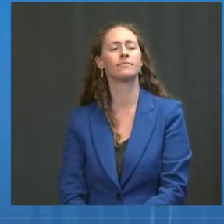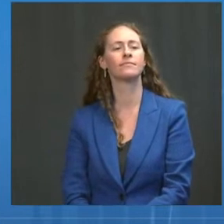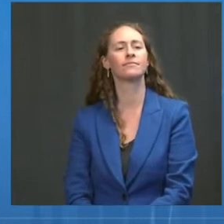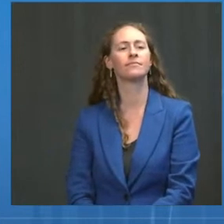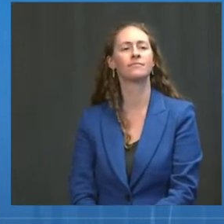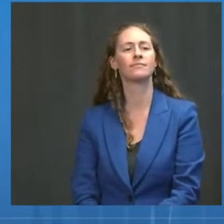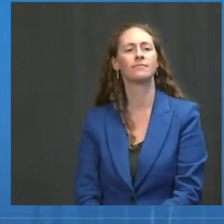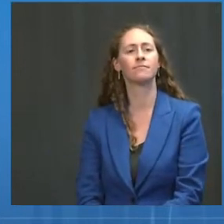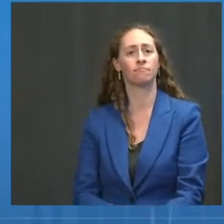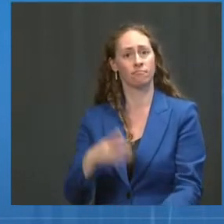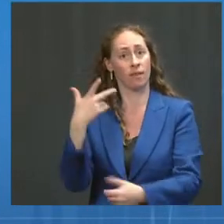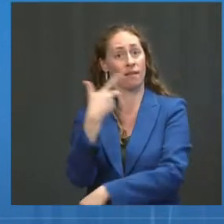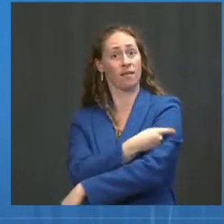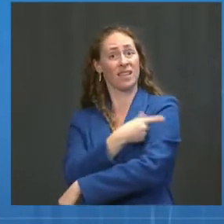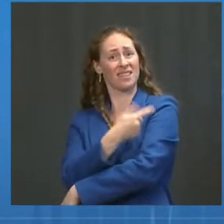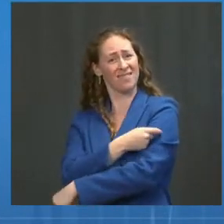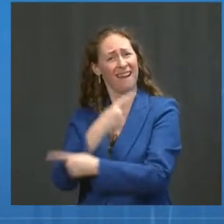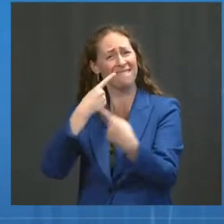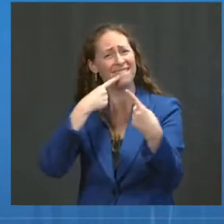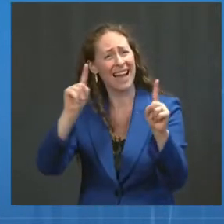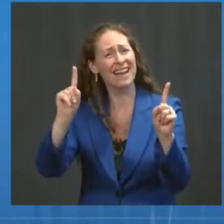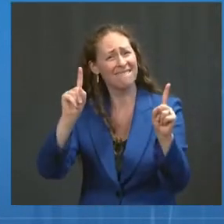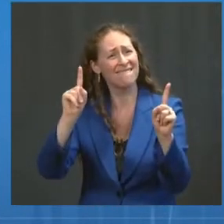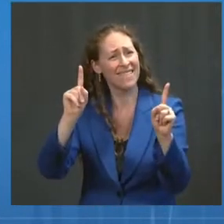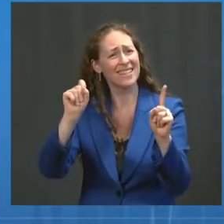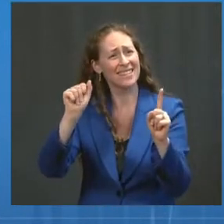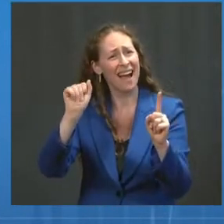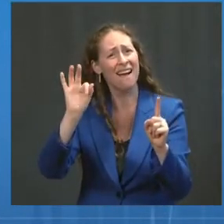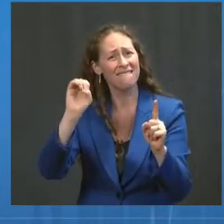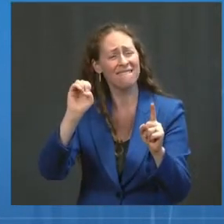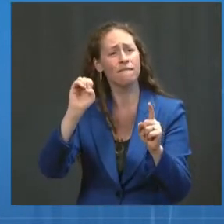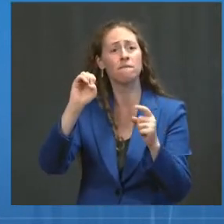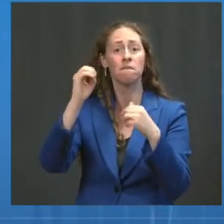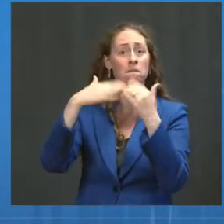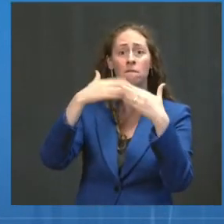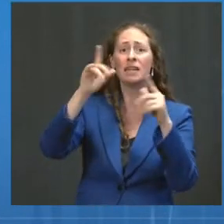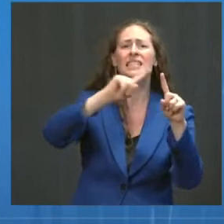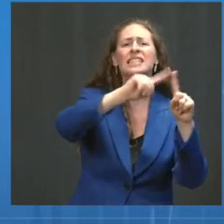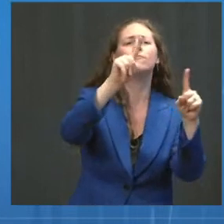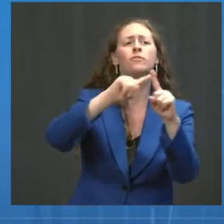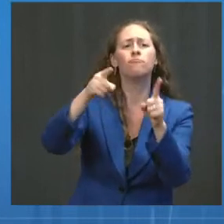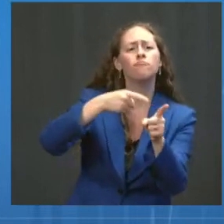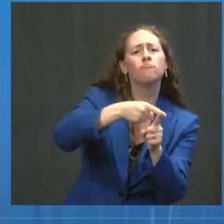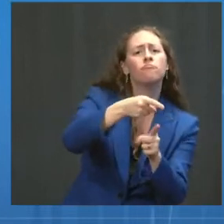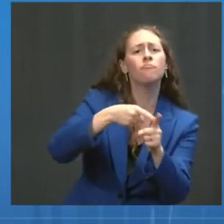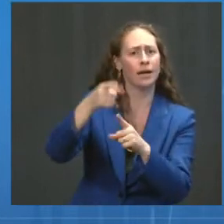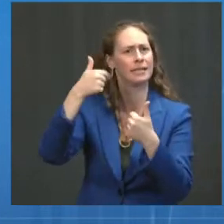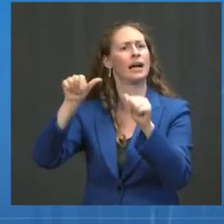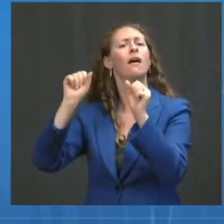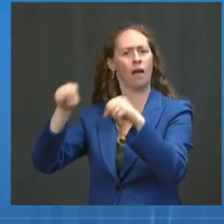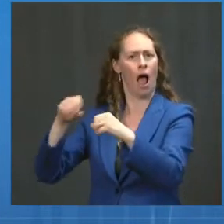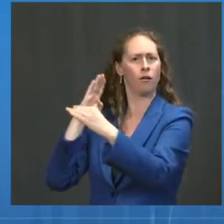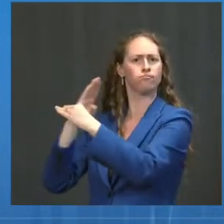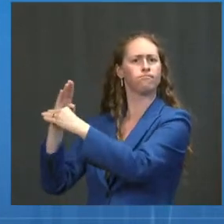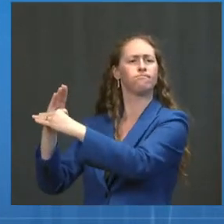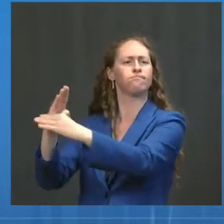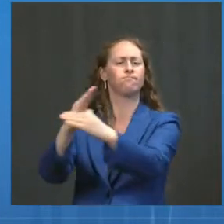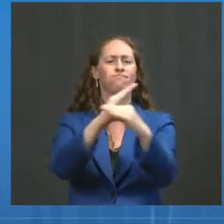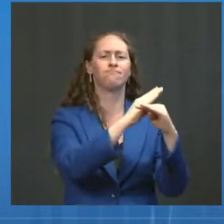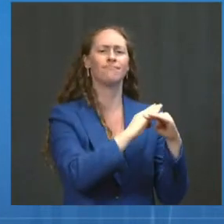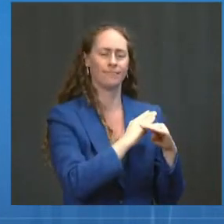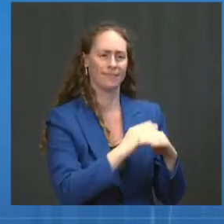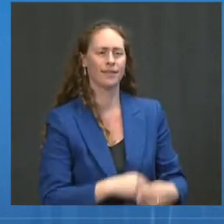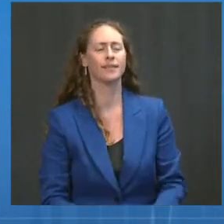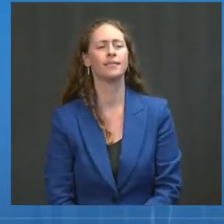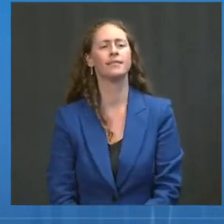effective, even against the widespread Delta variant. But we know that even highly effective vaccines become less effective